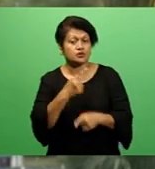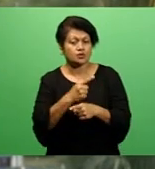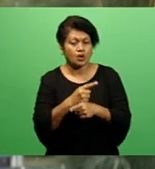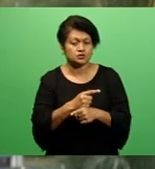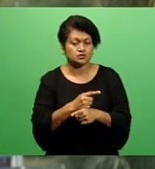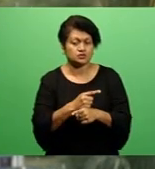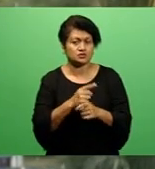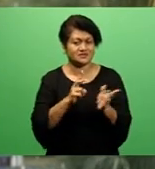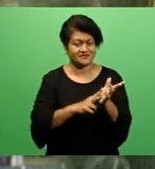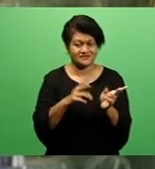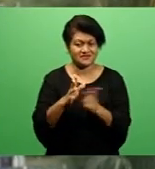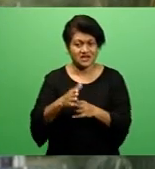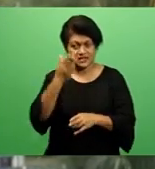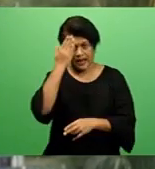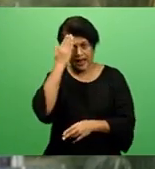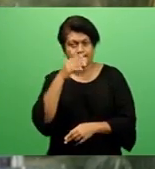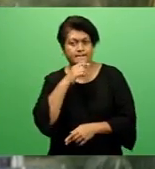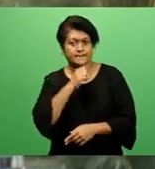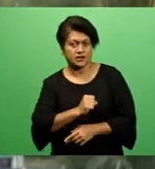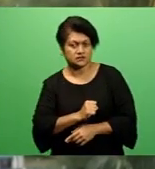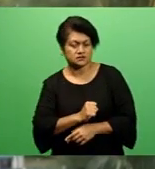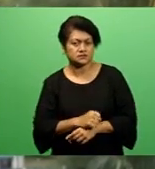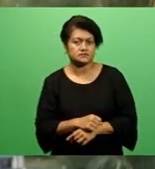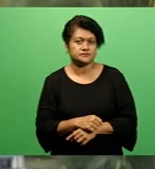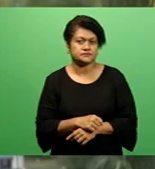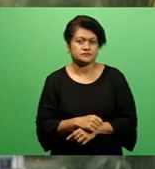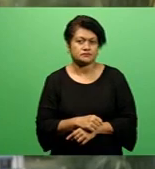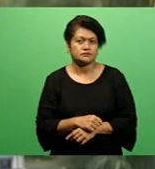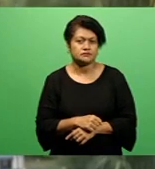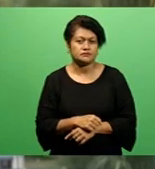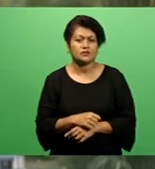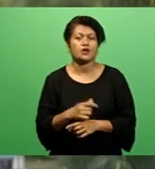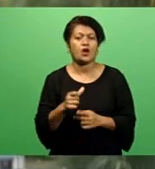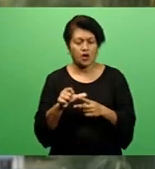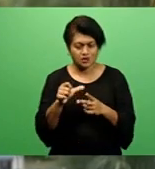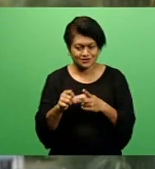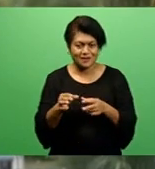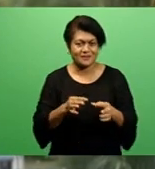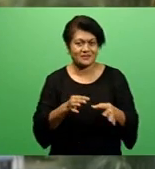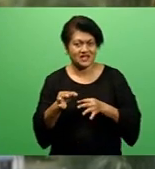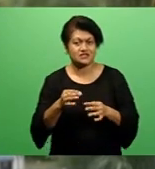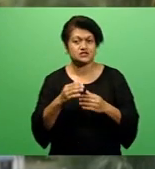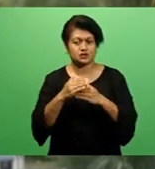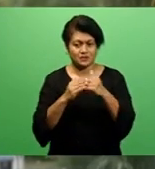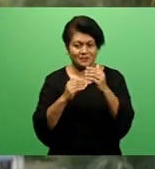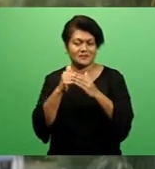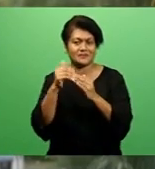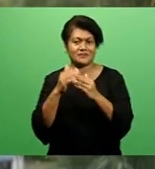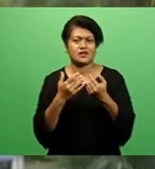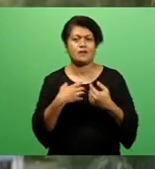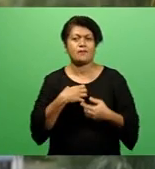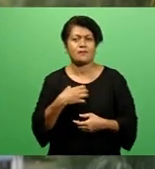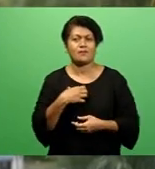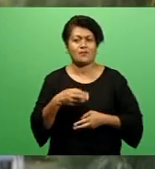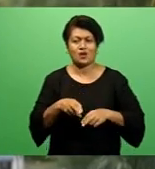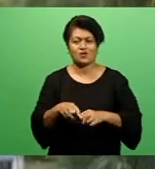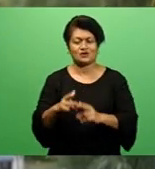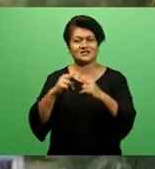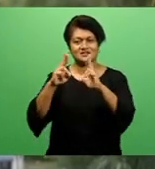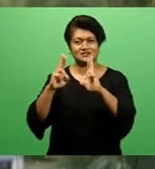the concerns raised. There's also plans to build more roadside stalls around the country. Philippe Naikaso,